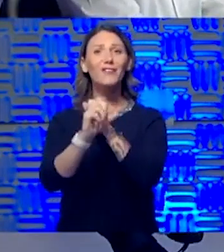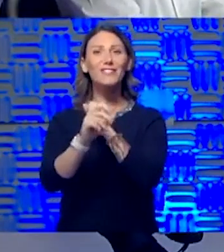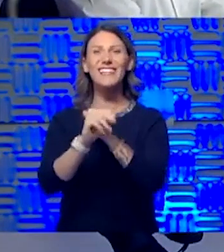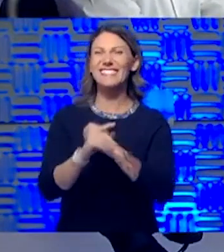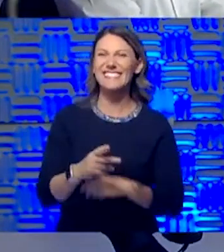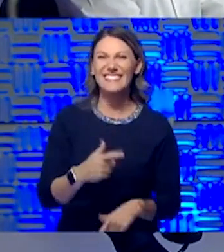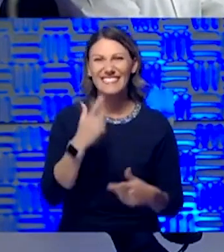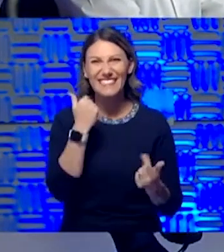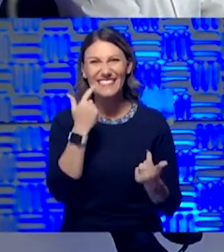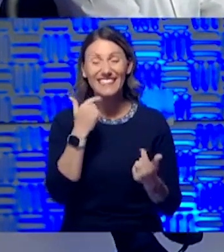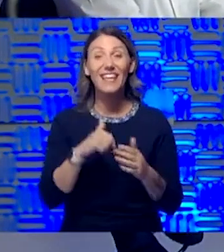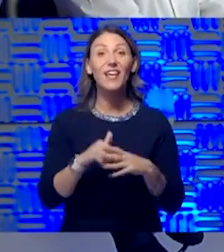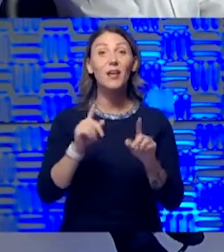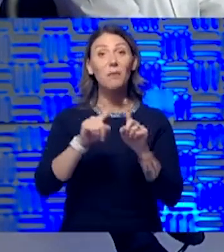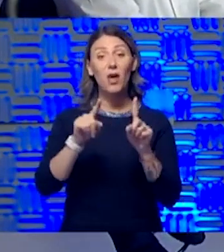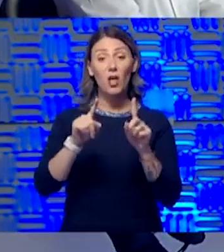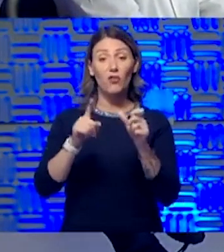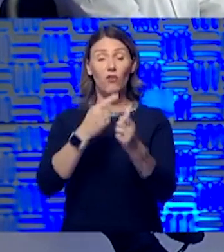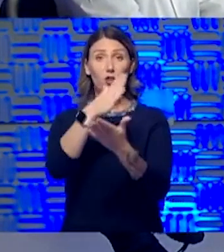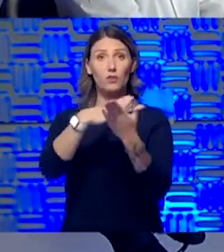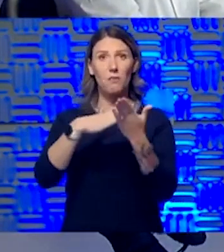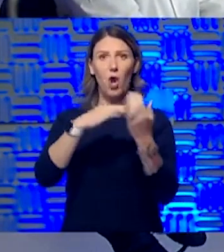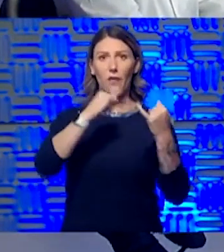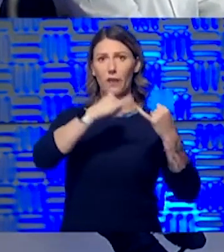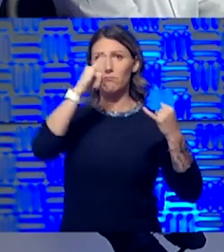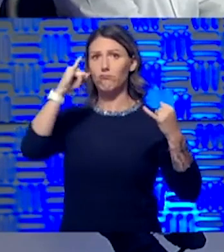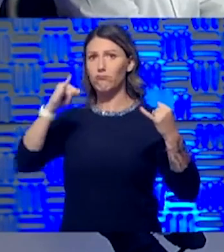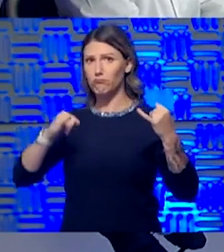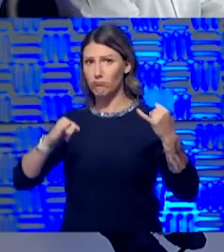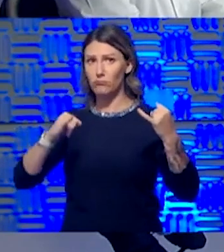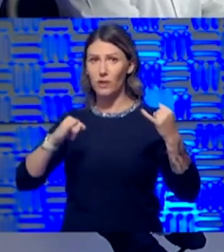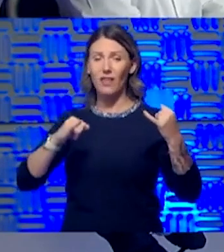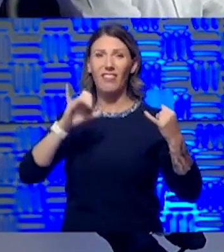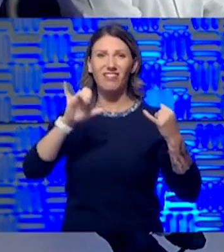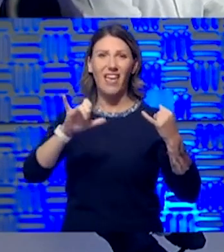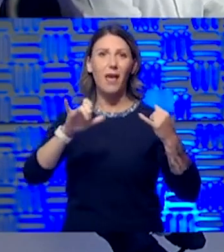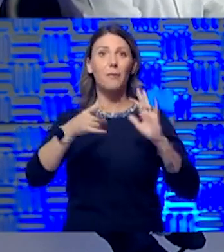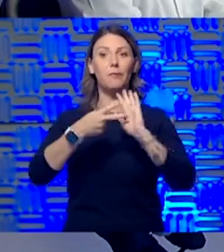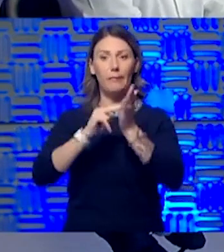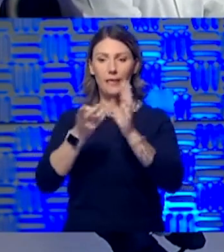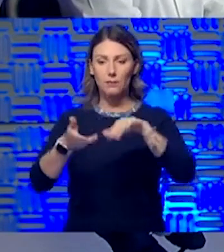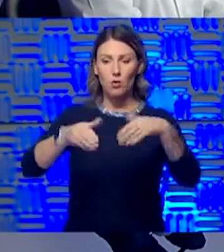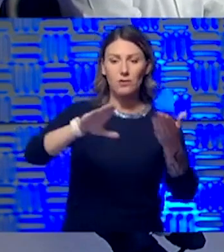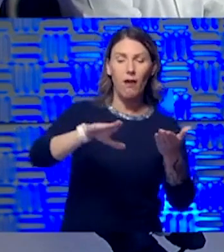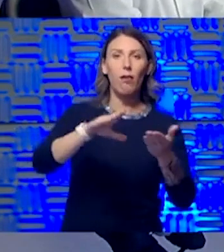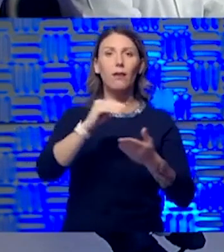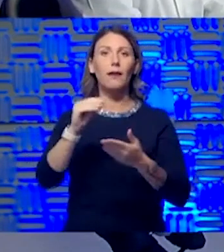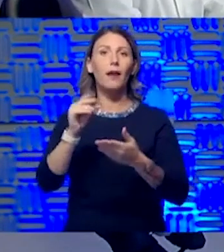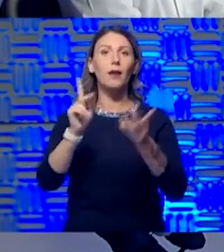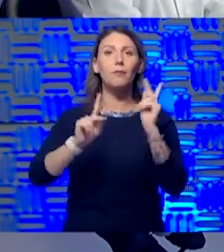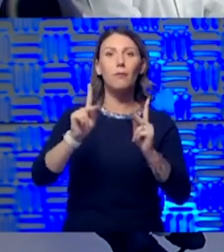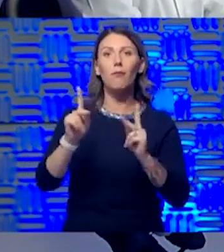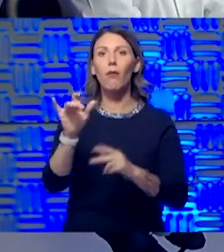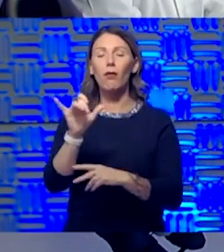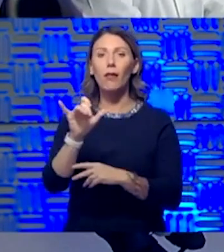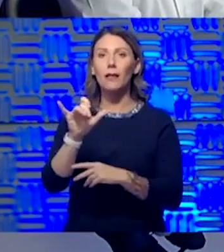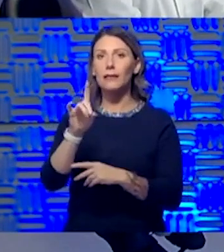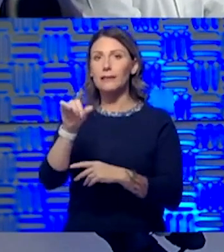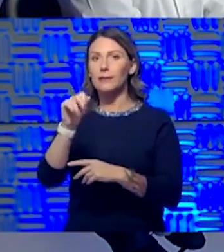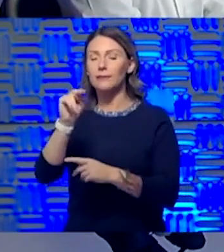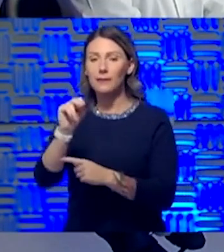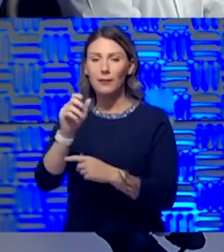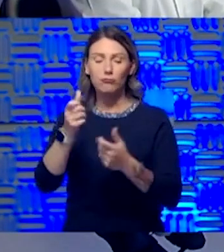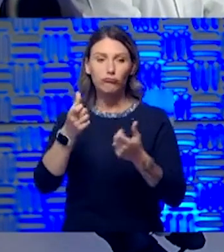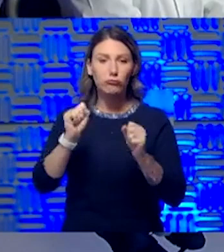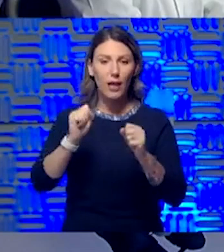So it talks about this first wave, this first hump, if you will, that's the immediate morbidity and mortality. You know, people like Dana struggling to work against this